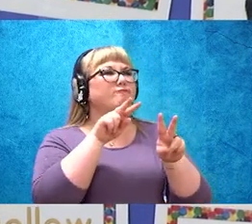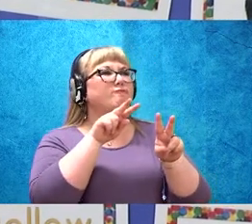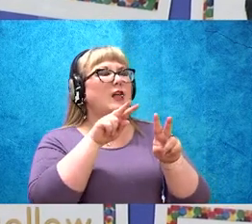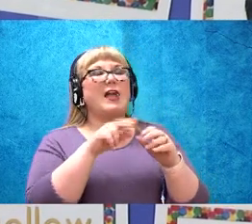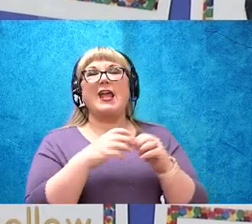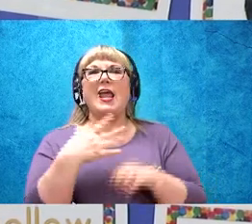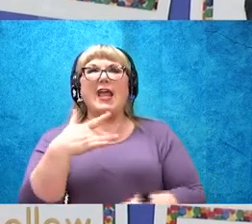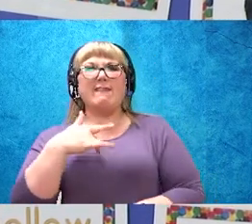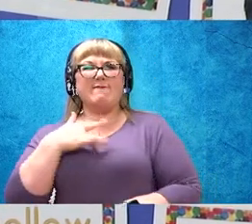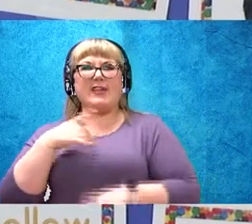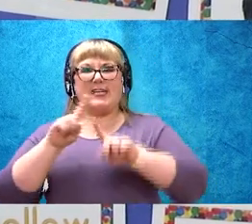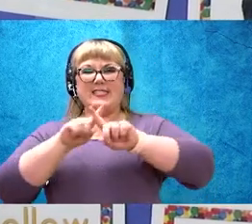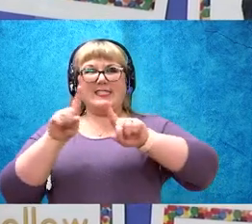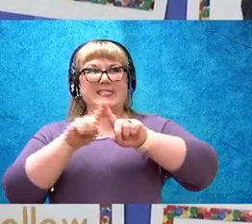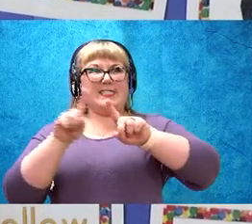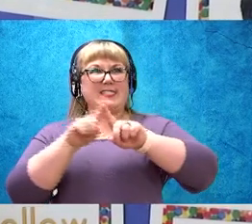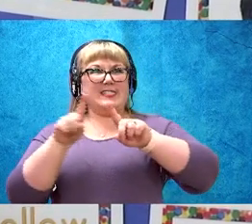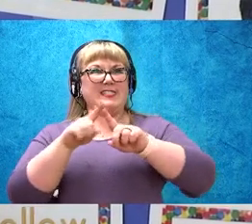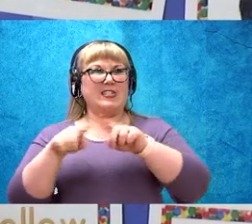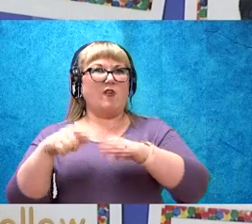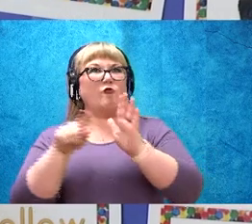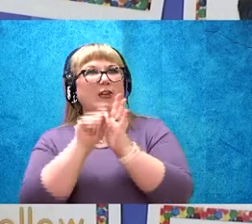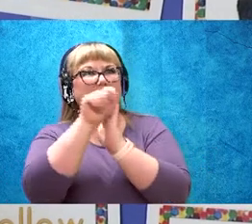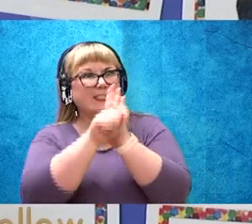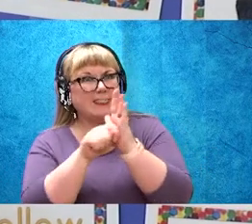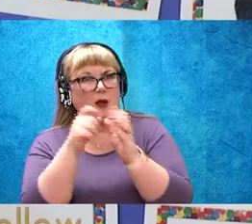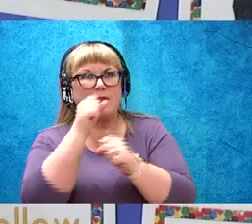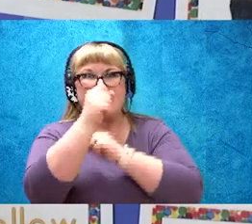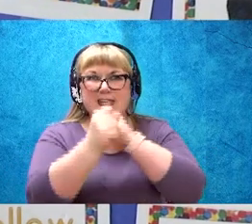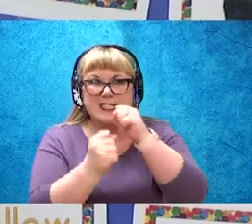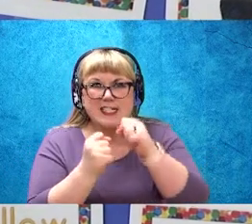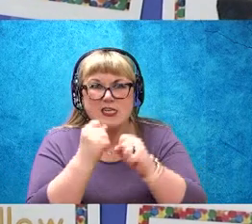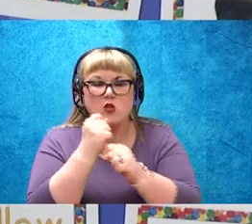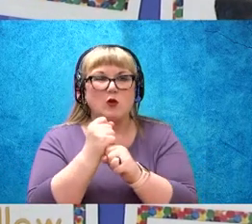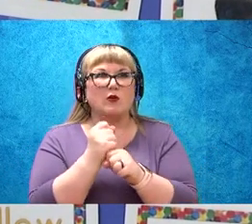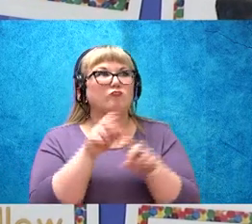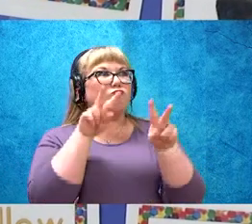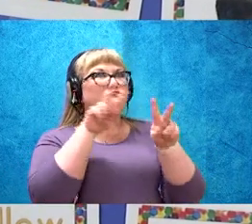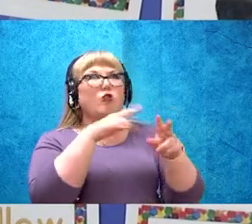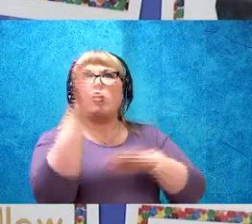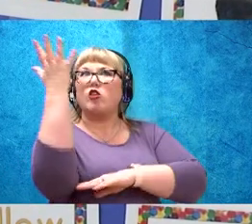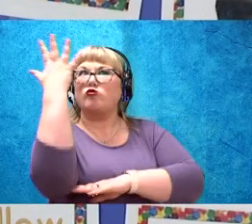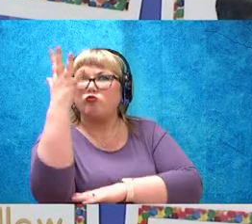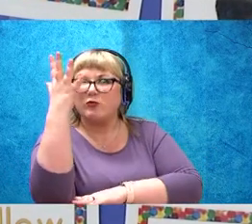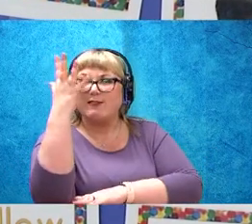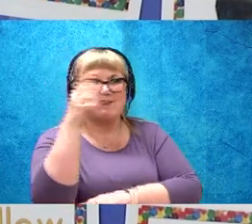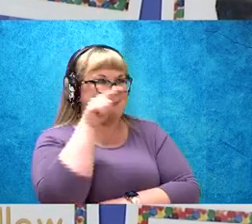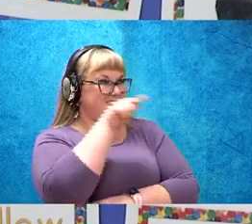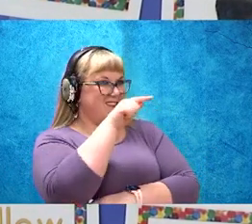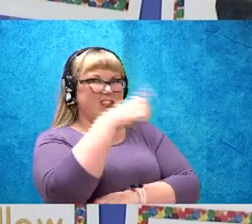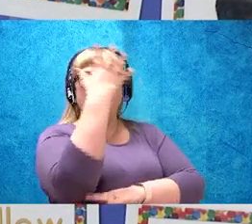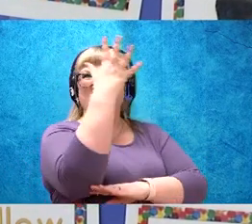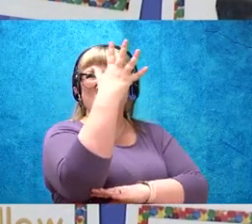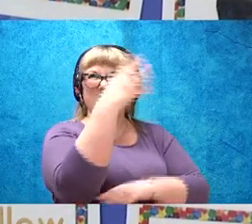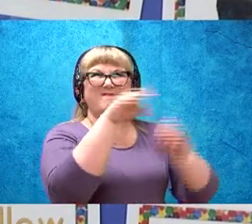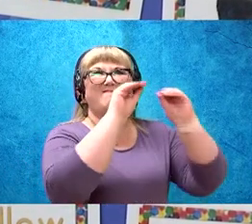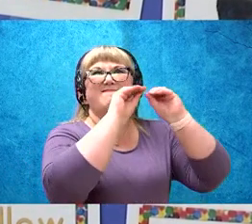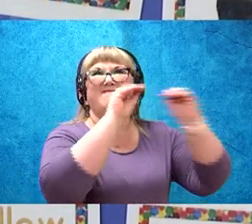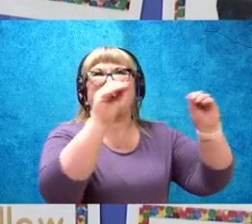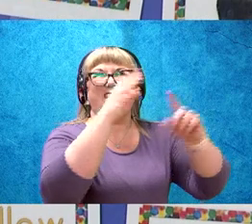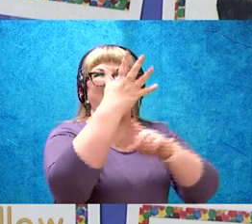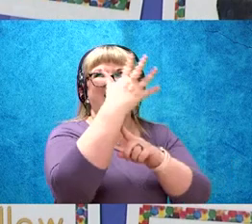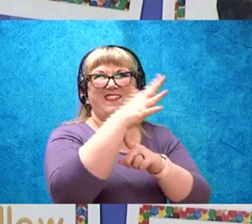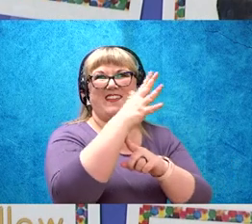at different times of the year. So, take a look at our tree. This tree right here doesn't have any